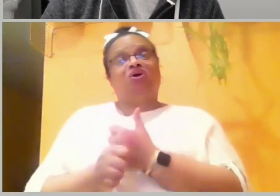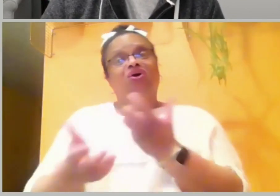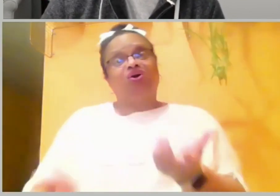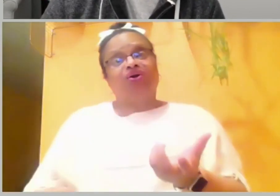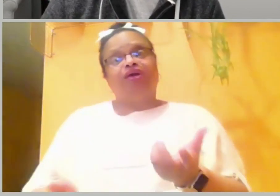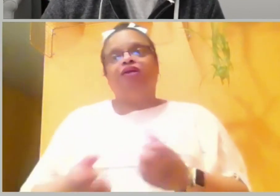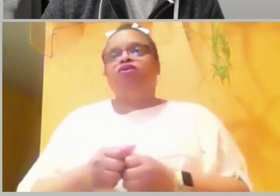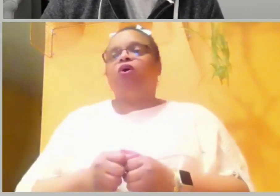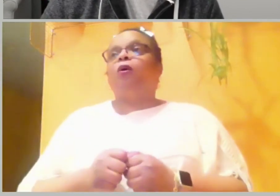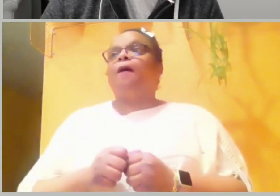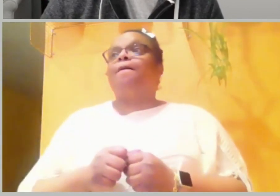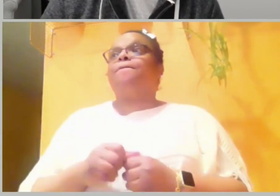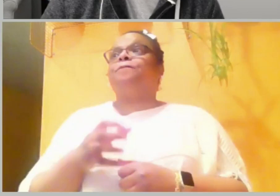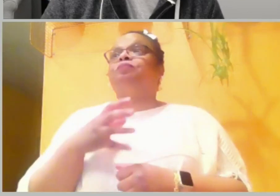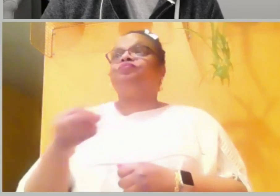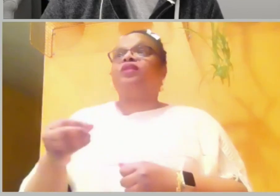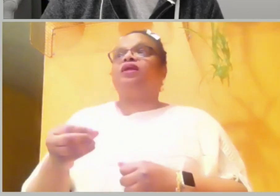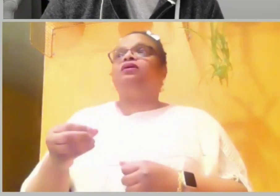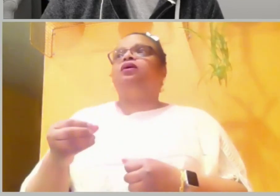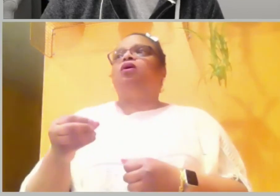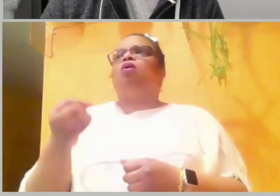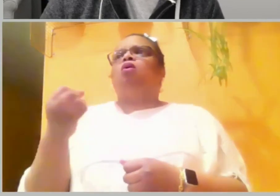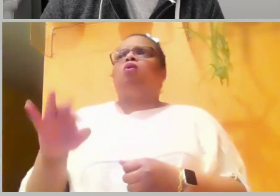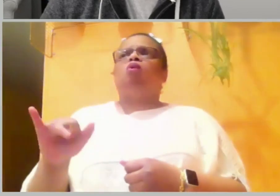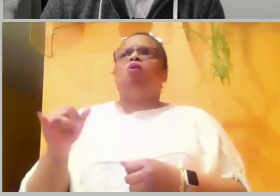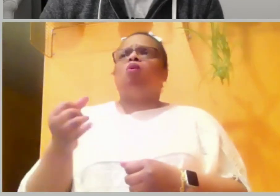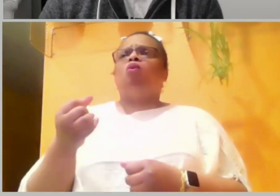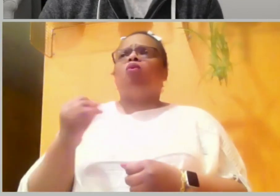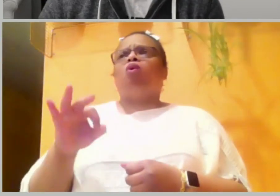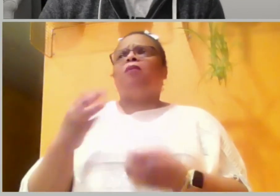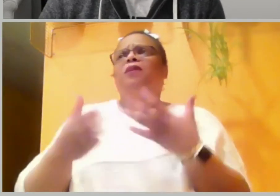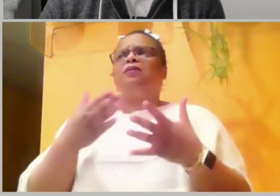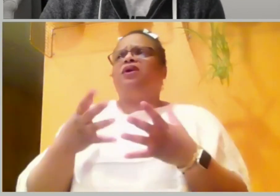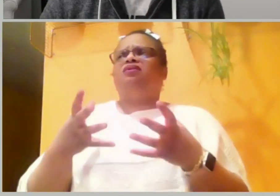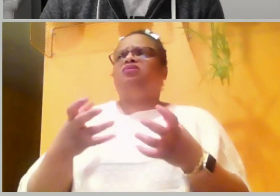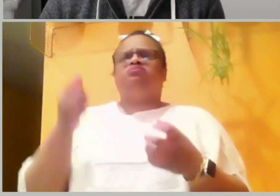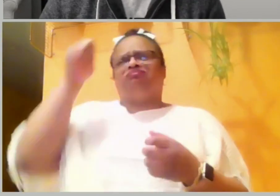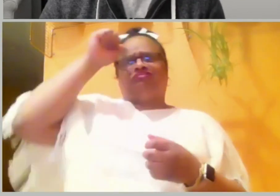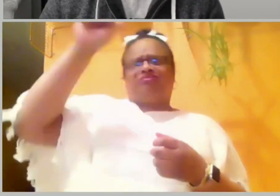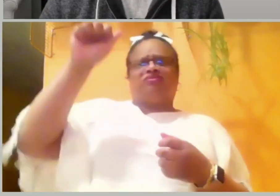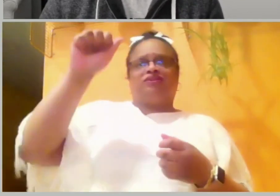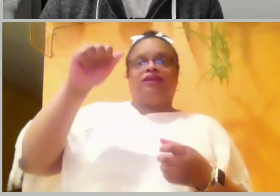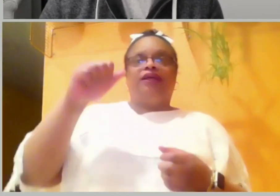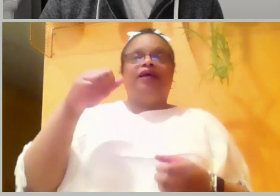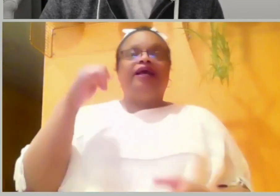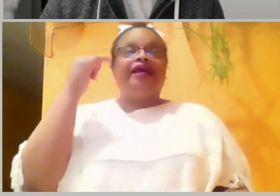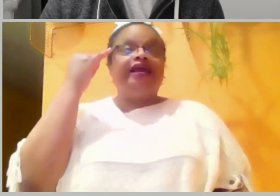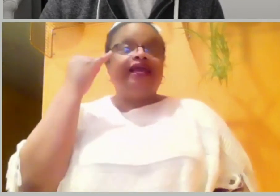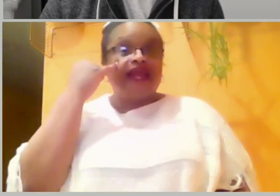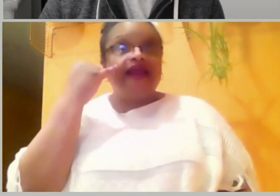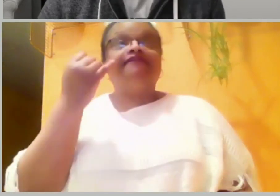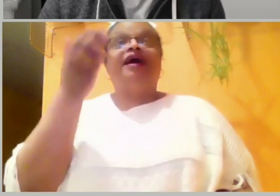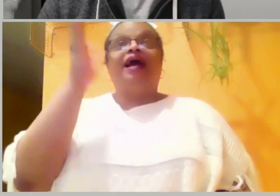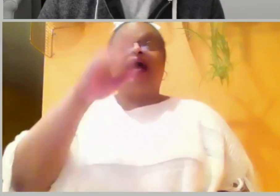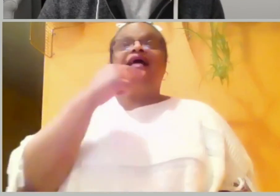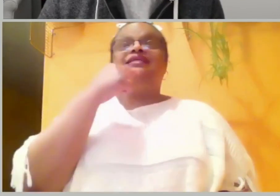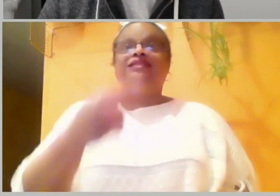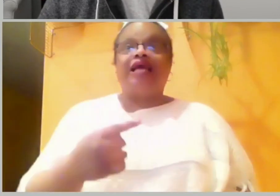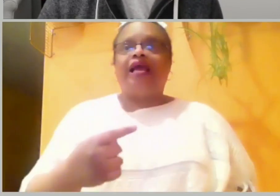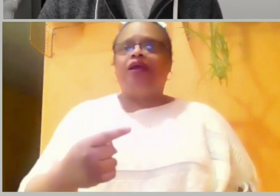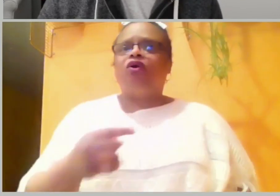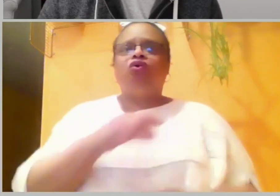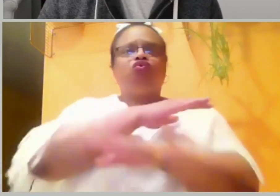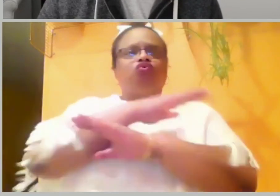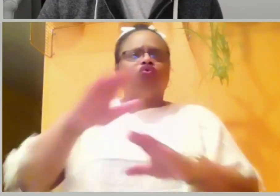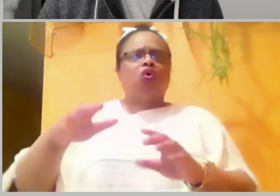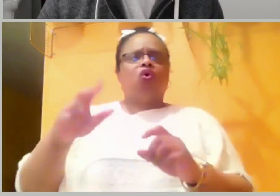third, just straight up disobedience. For example, if God says don't use his name in vain, then don't use his name